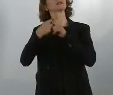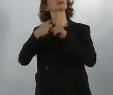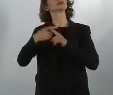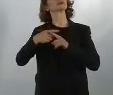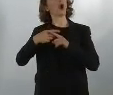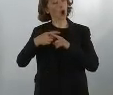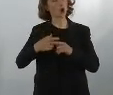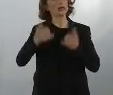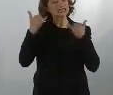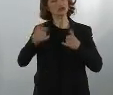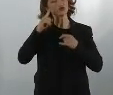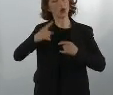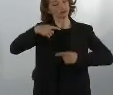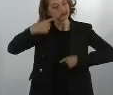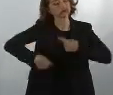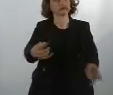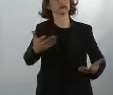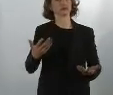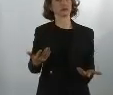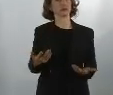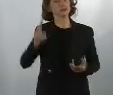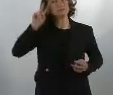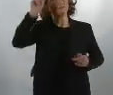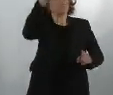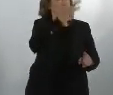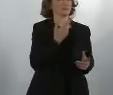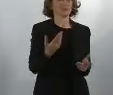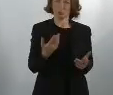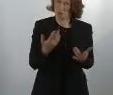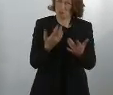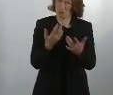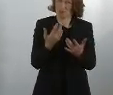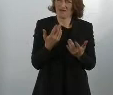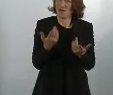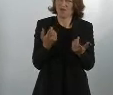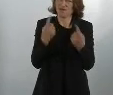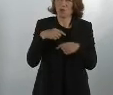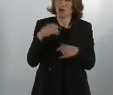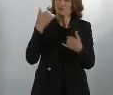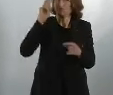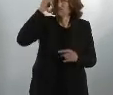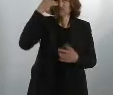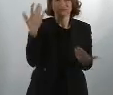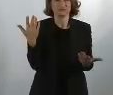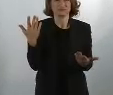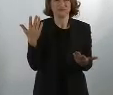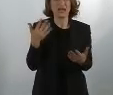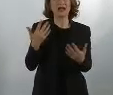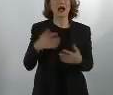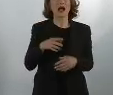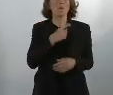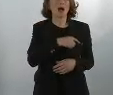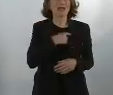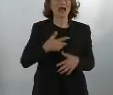you optimistic that now you have some kind of trigger to get some movement into that? So what kind of